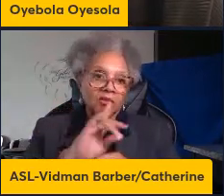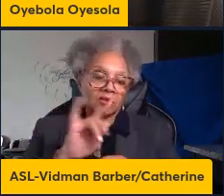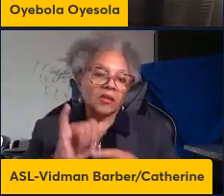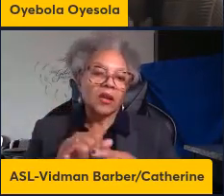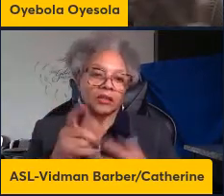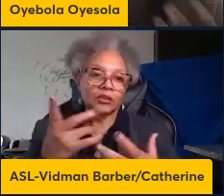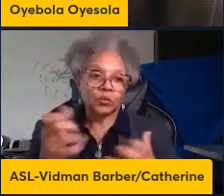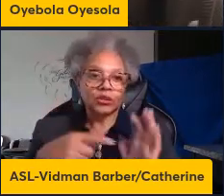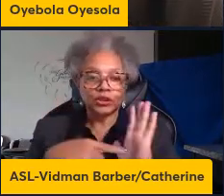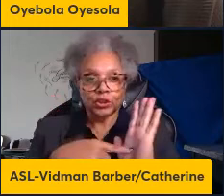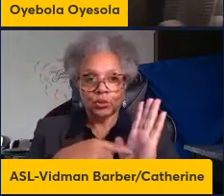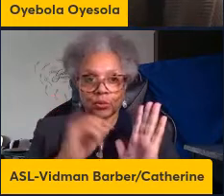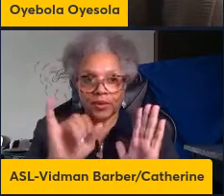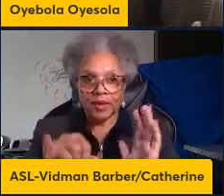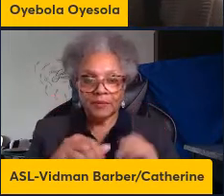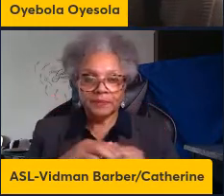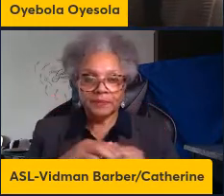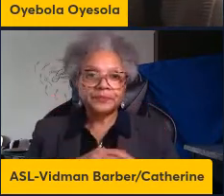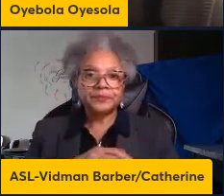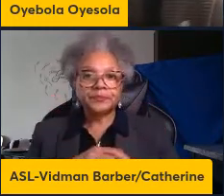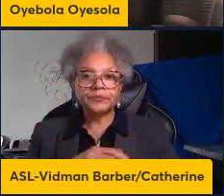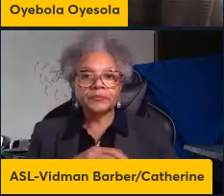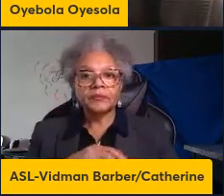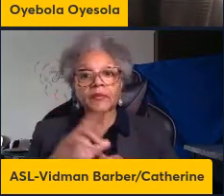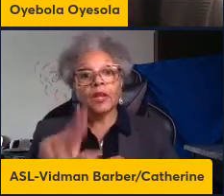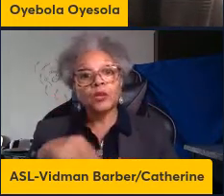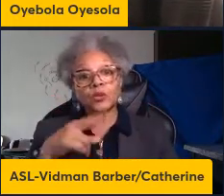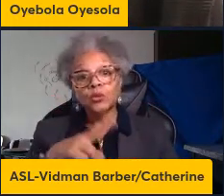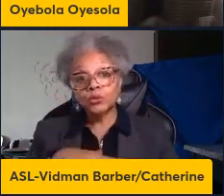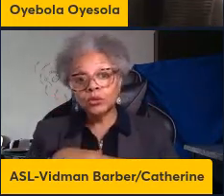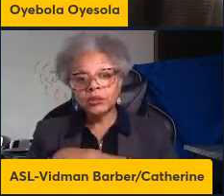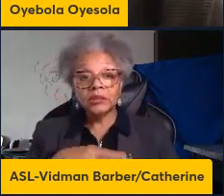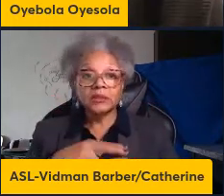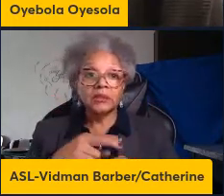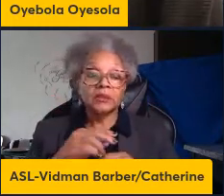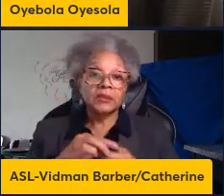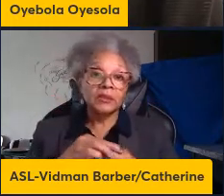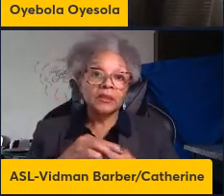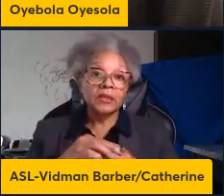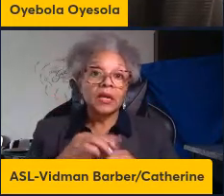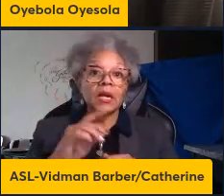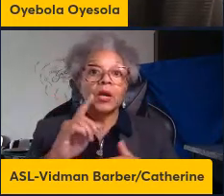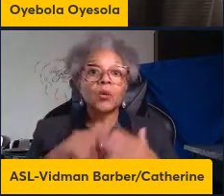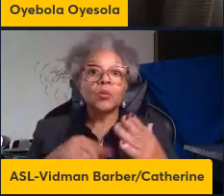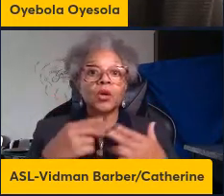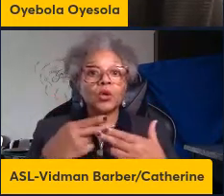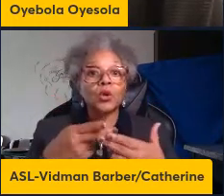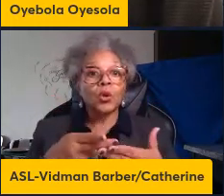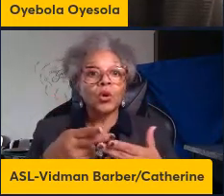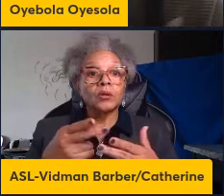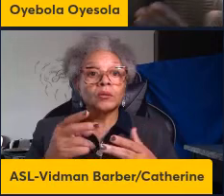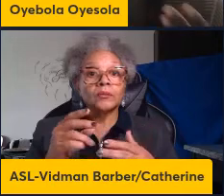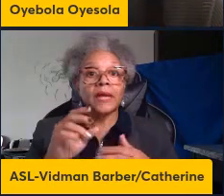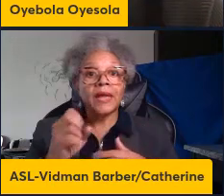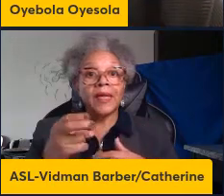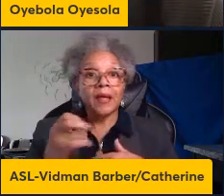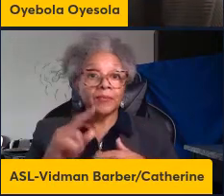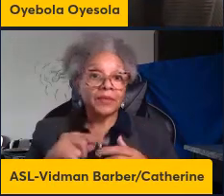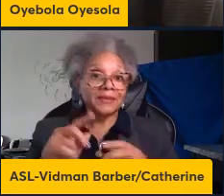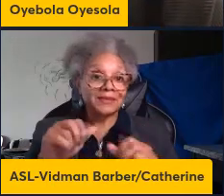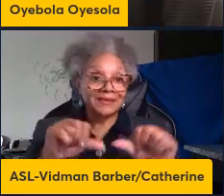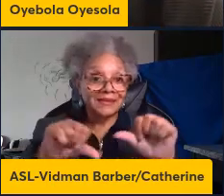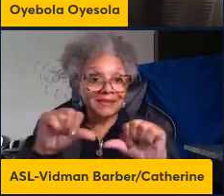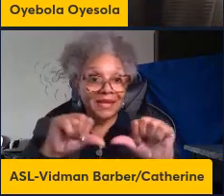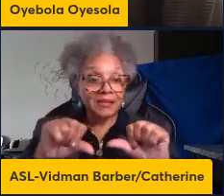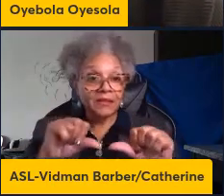and usually or naturally what biomedical scientists have done is to kind of use